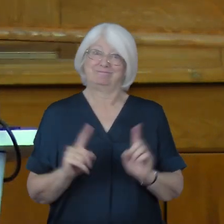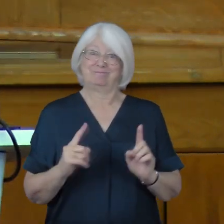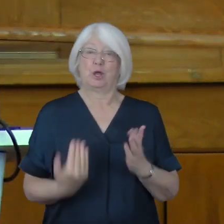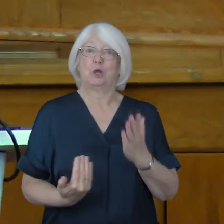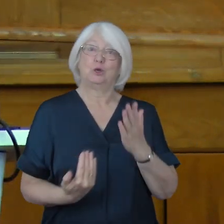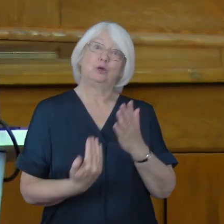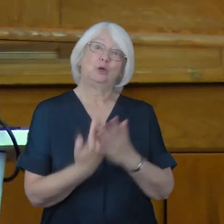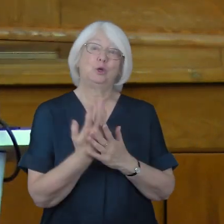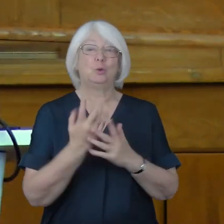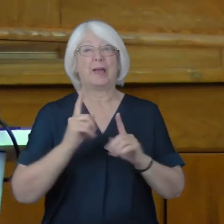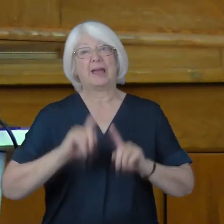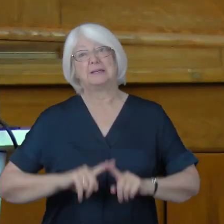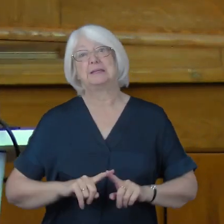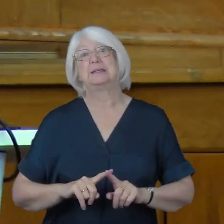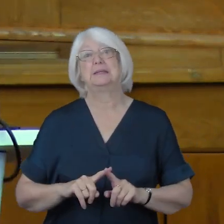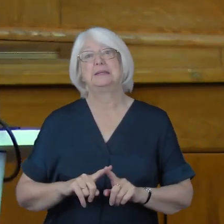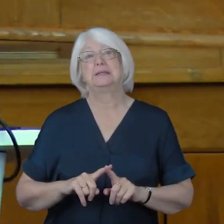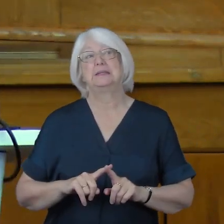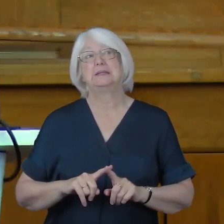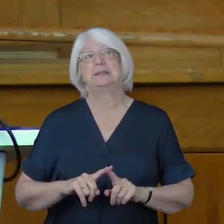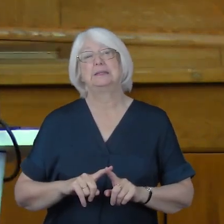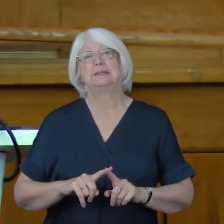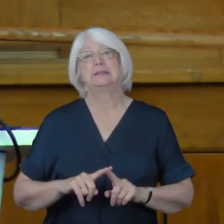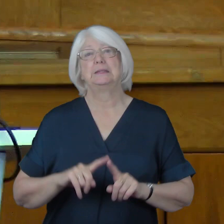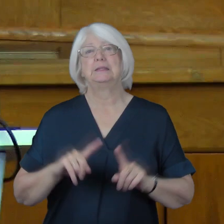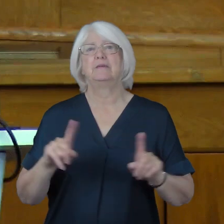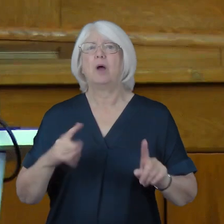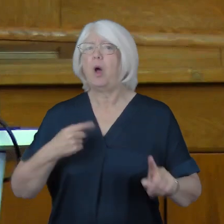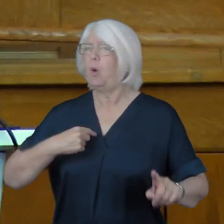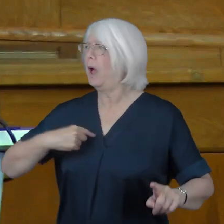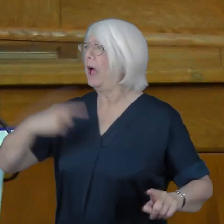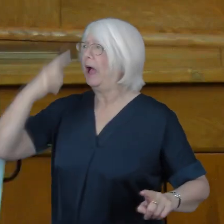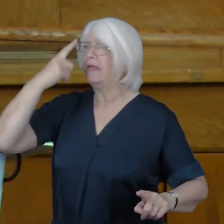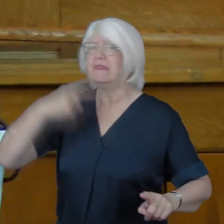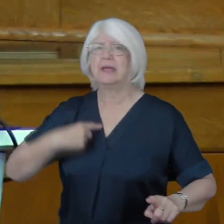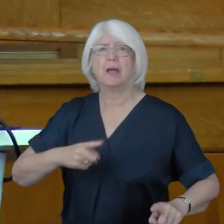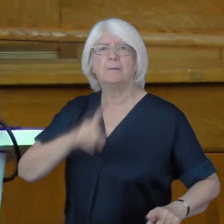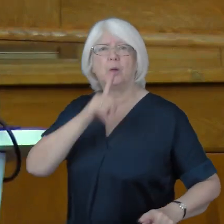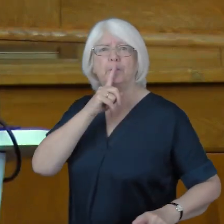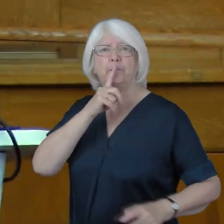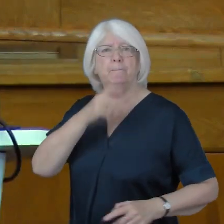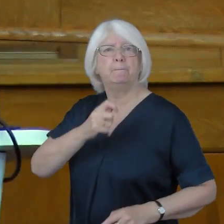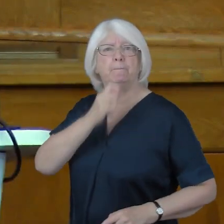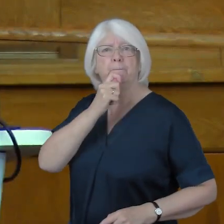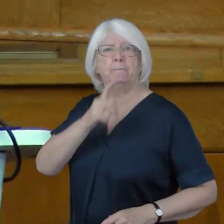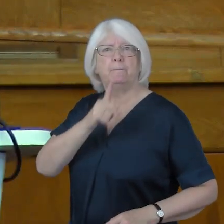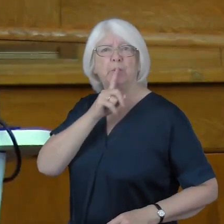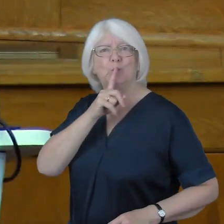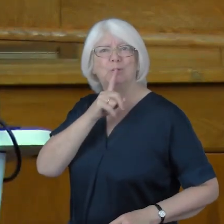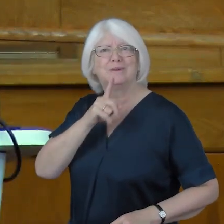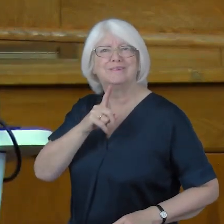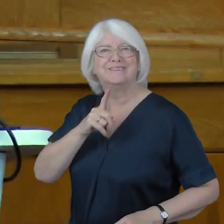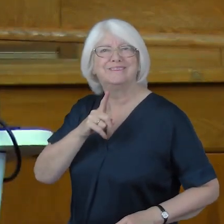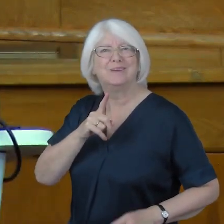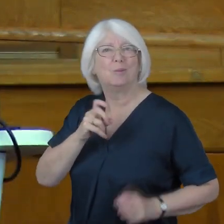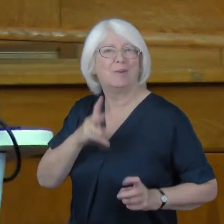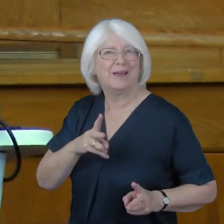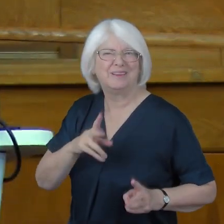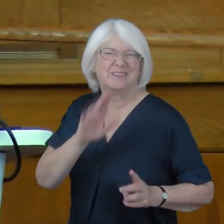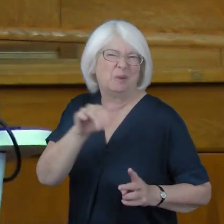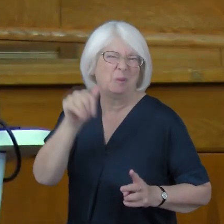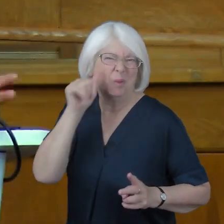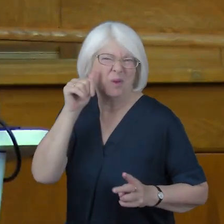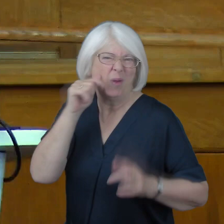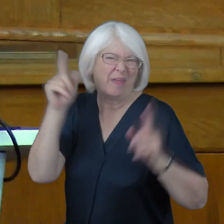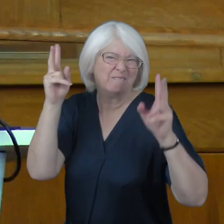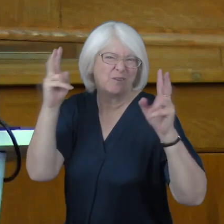unusual, I think I'm on mute, ways. We all know